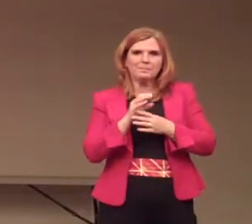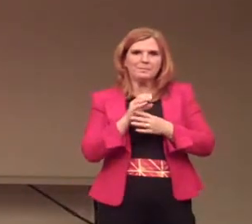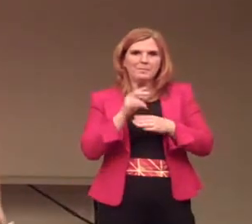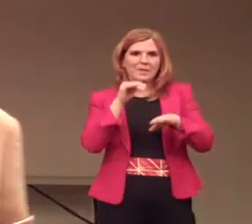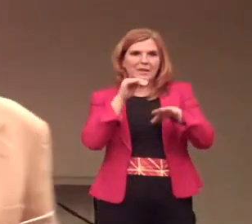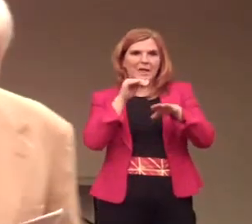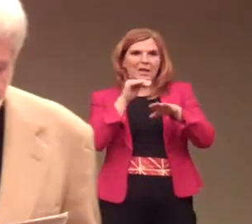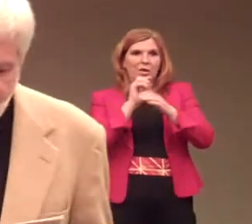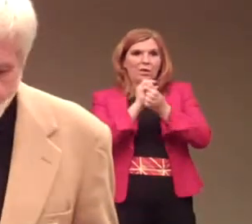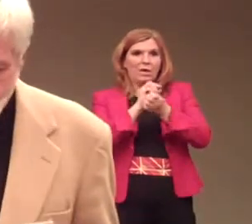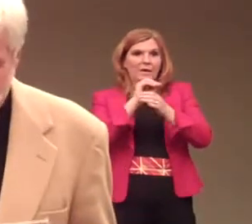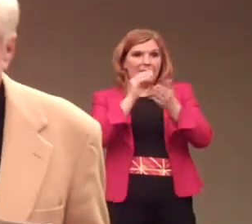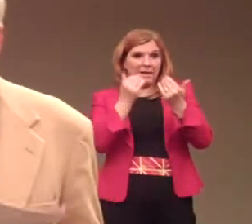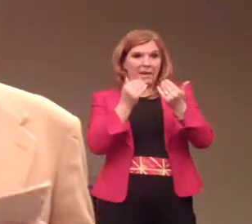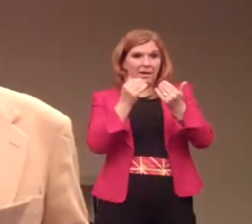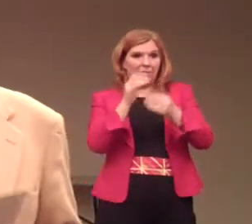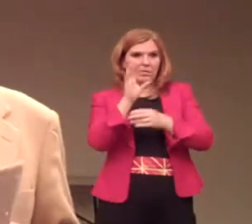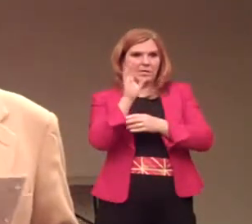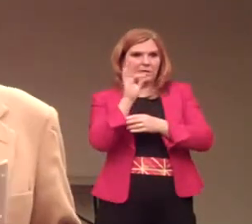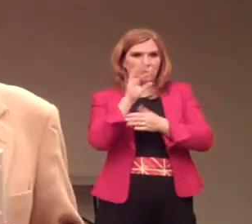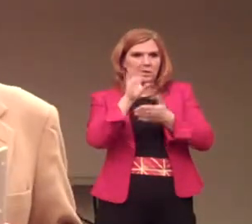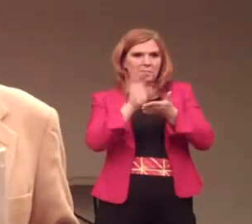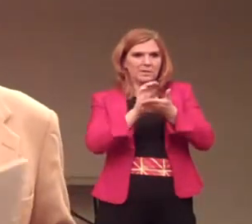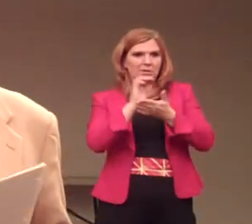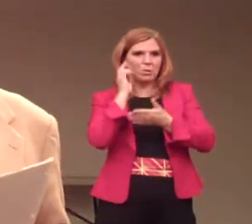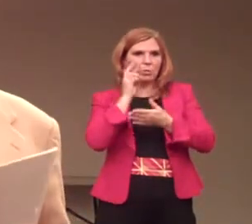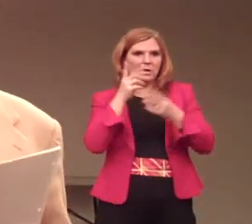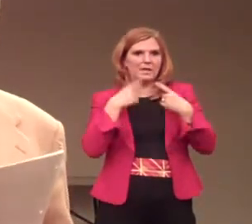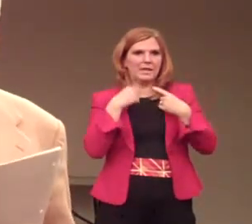At the turn of the 20th century, Wheeling had, you ready?